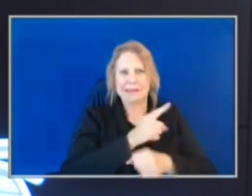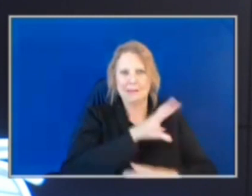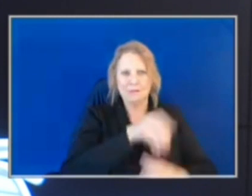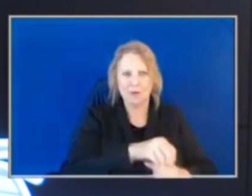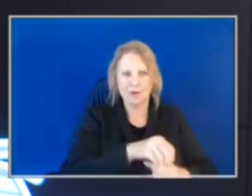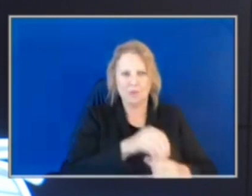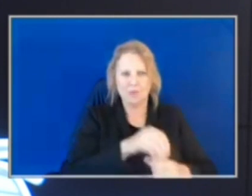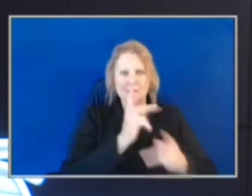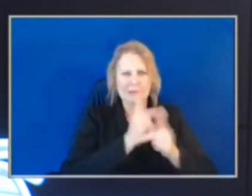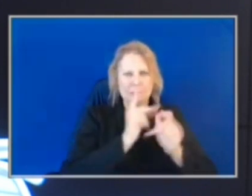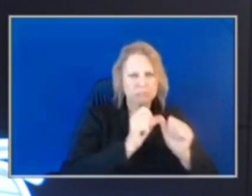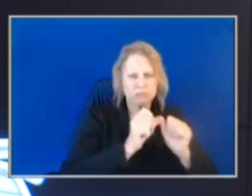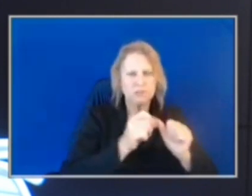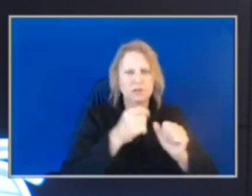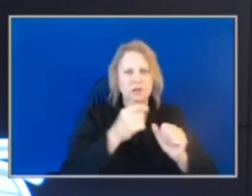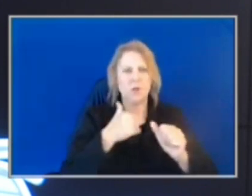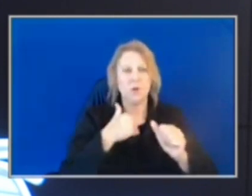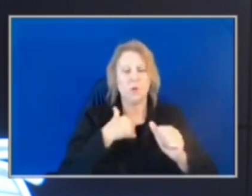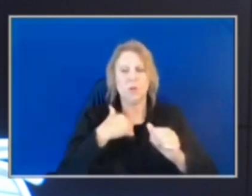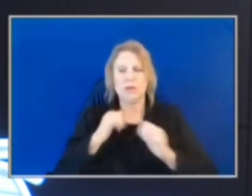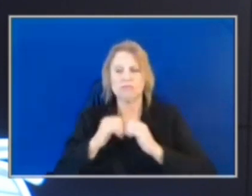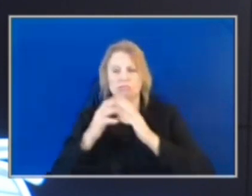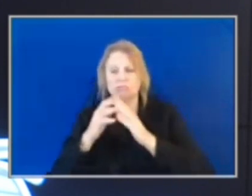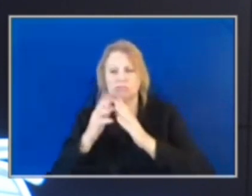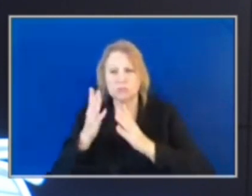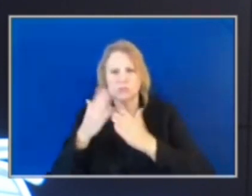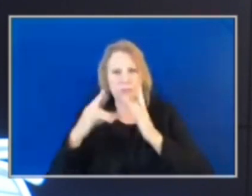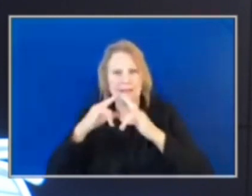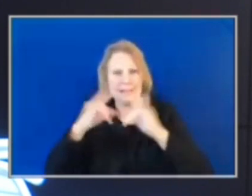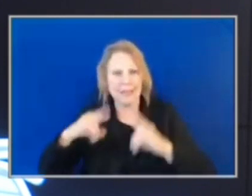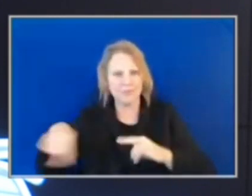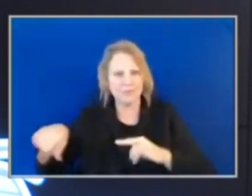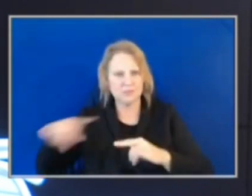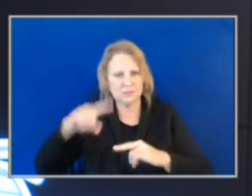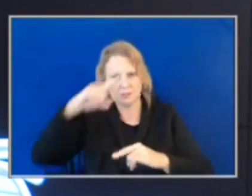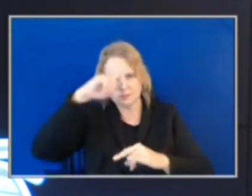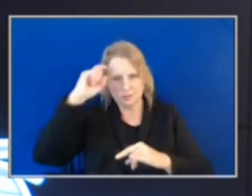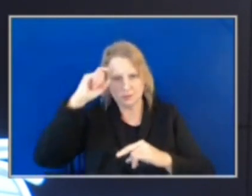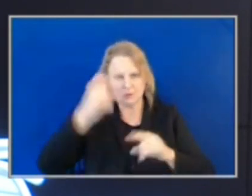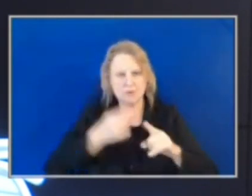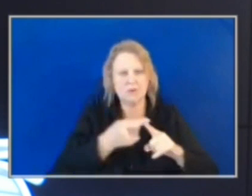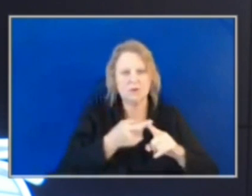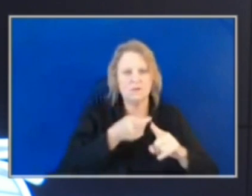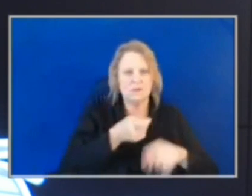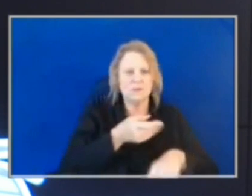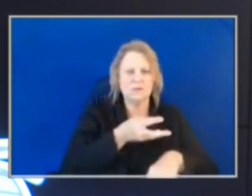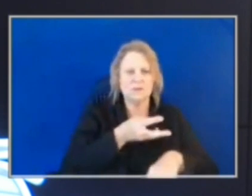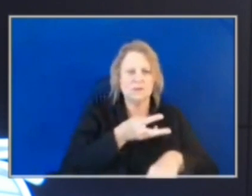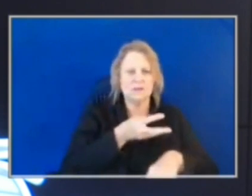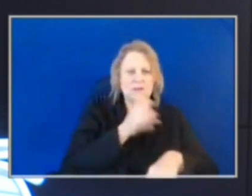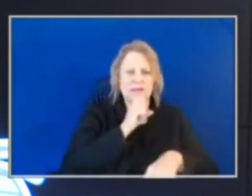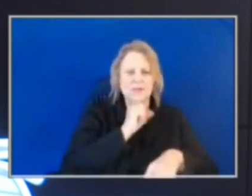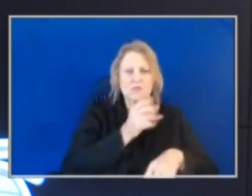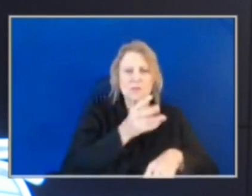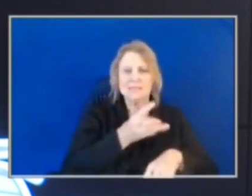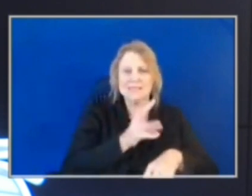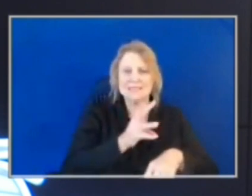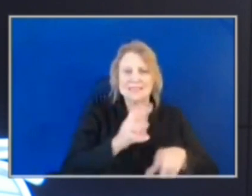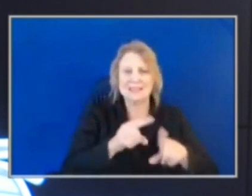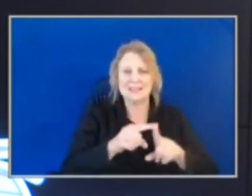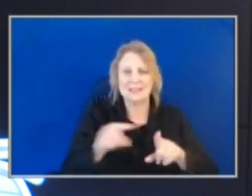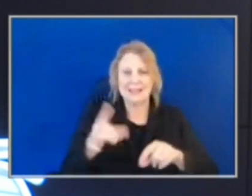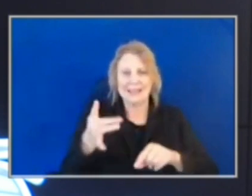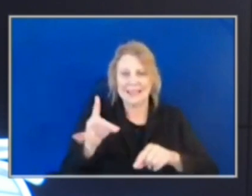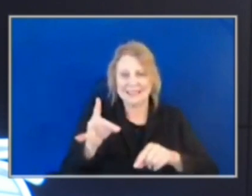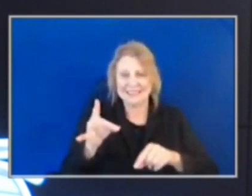When they raised the age of juveniles from the 16, or excuse me, from 16 to 18, the entire system that was already